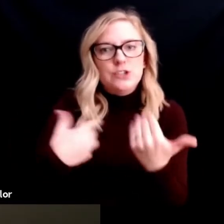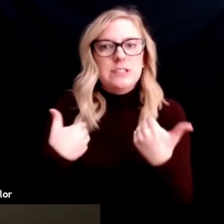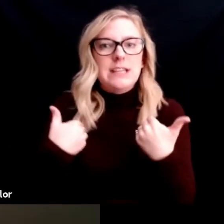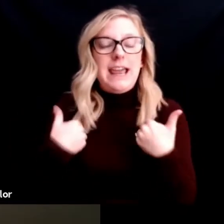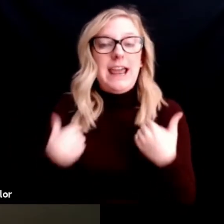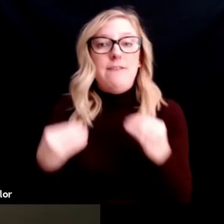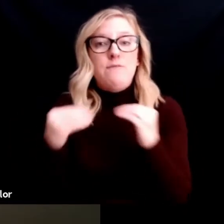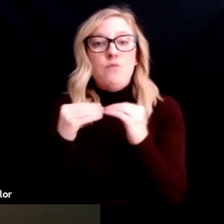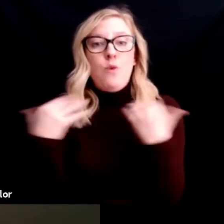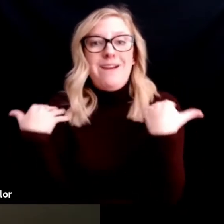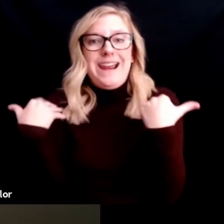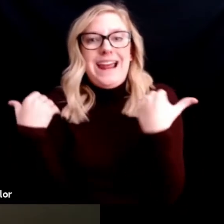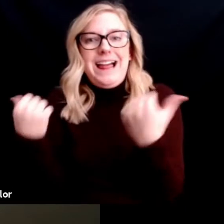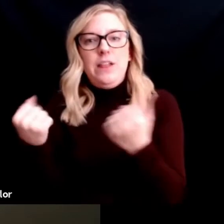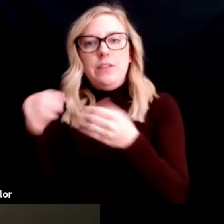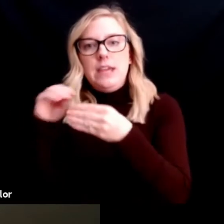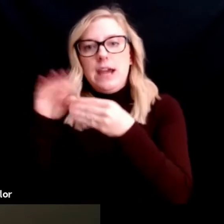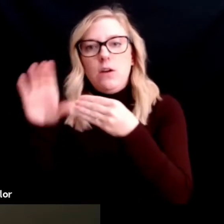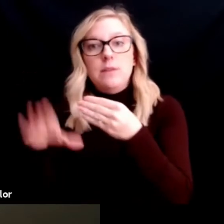sexual experiences.